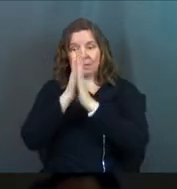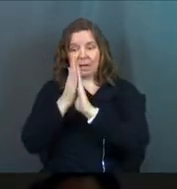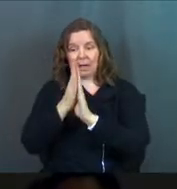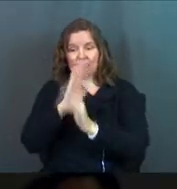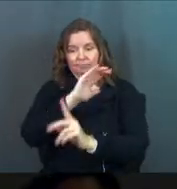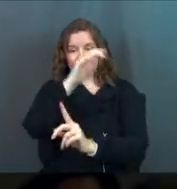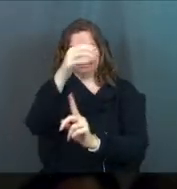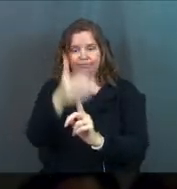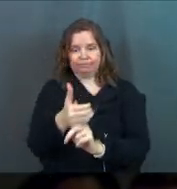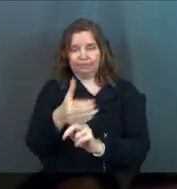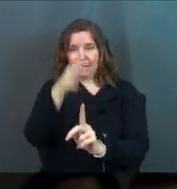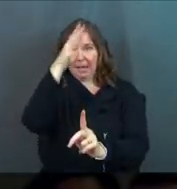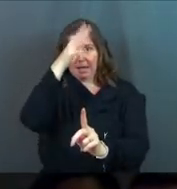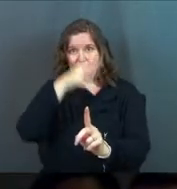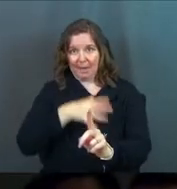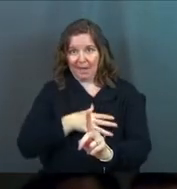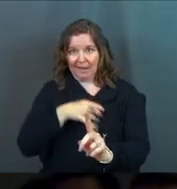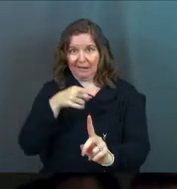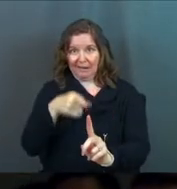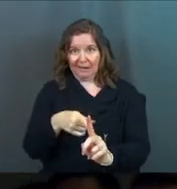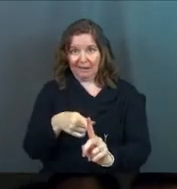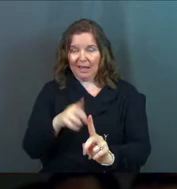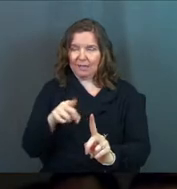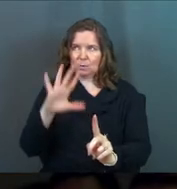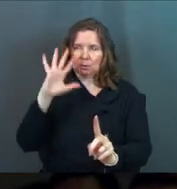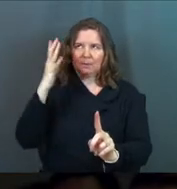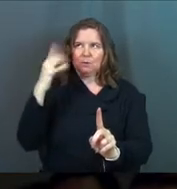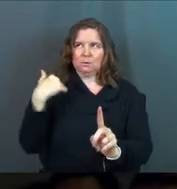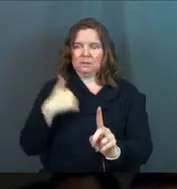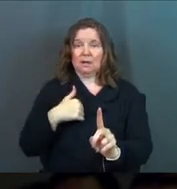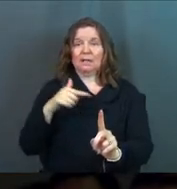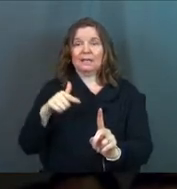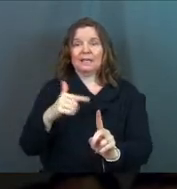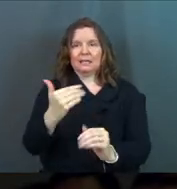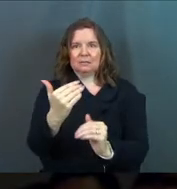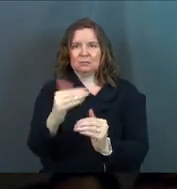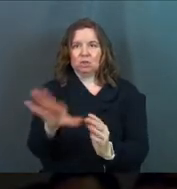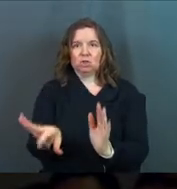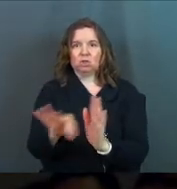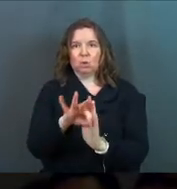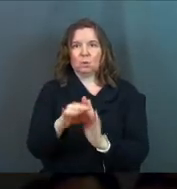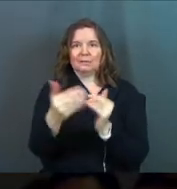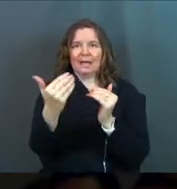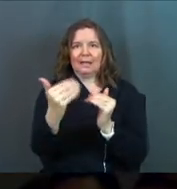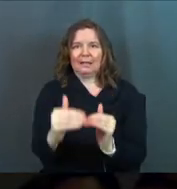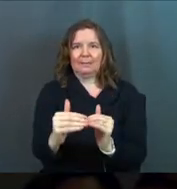man, and this is where it starts to mess with us, He chose a limited life.